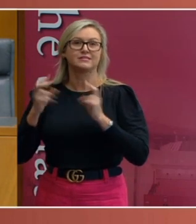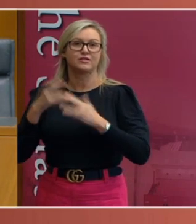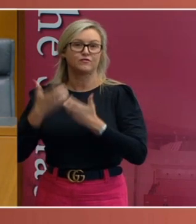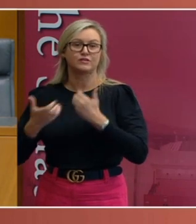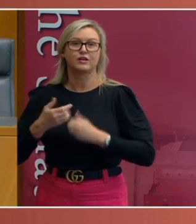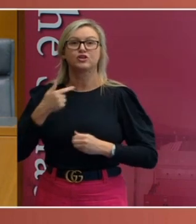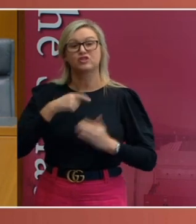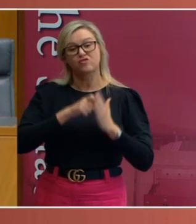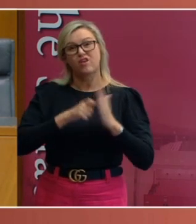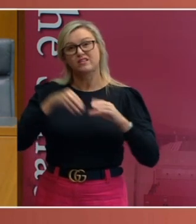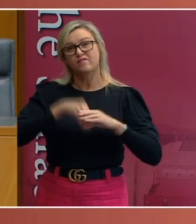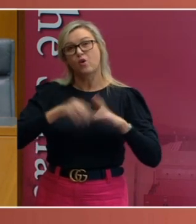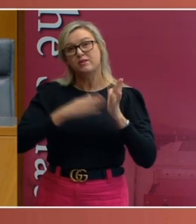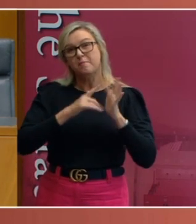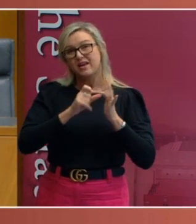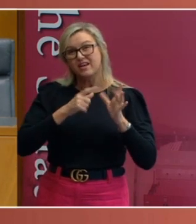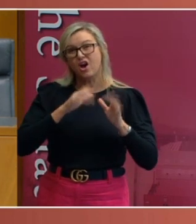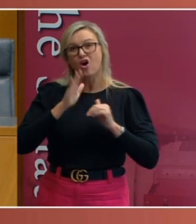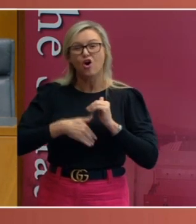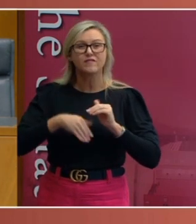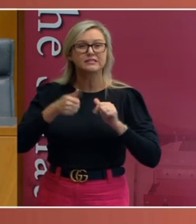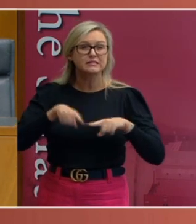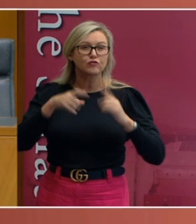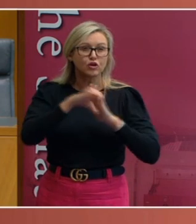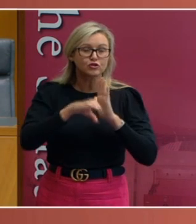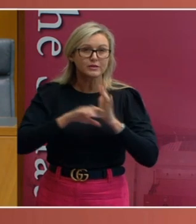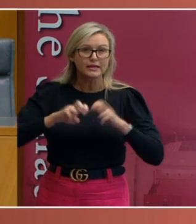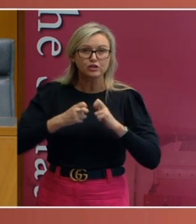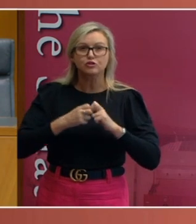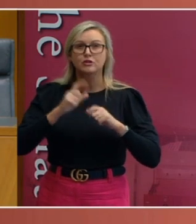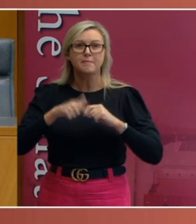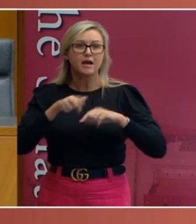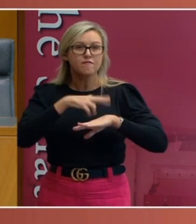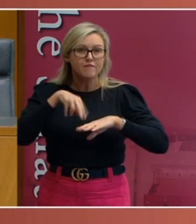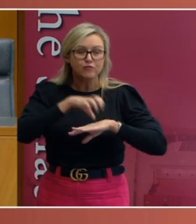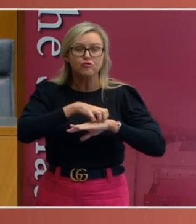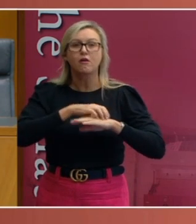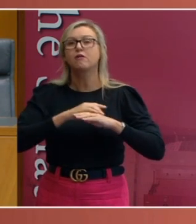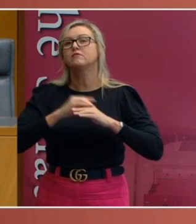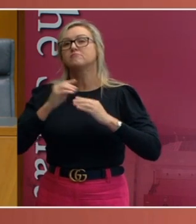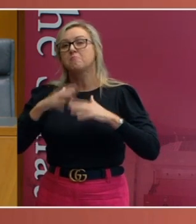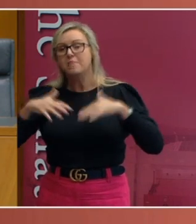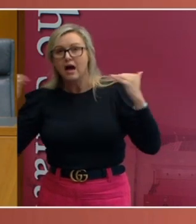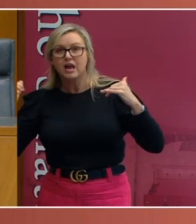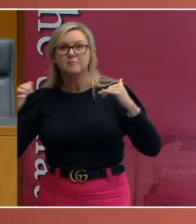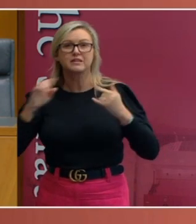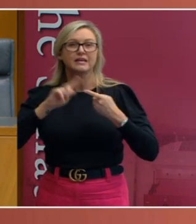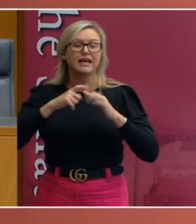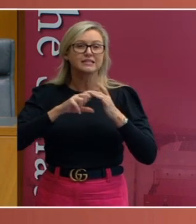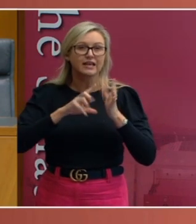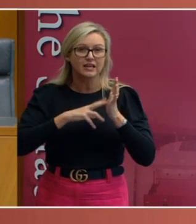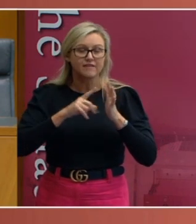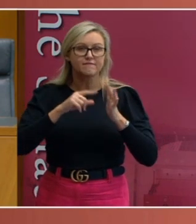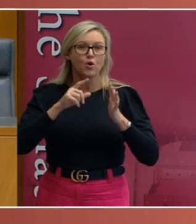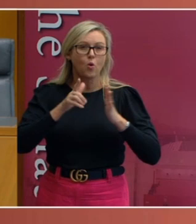media on a range of constitutional issues, including federalism, parliament, electoral law, executive power and the reserve